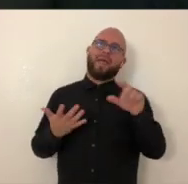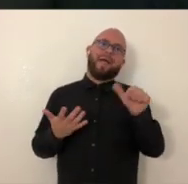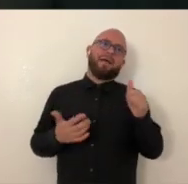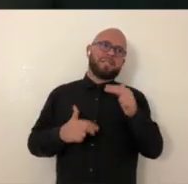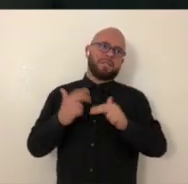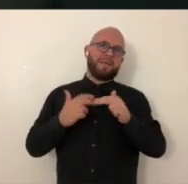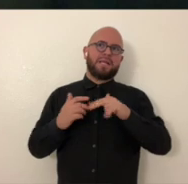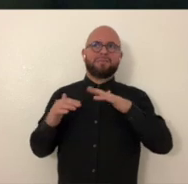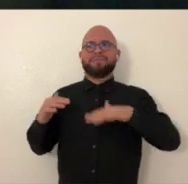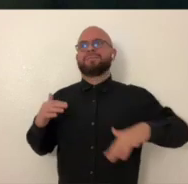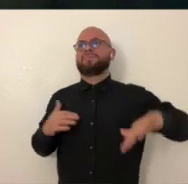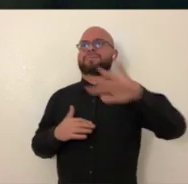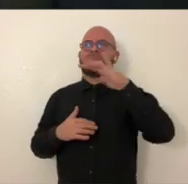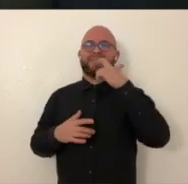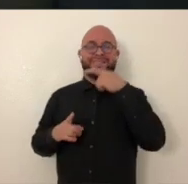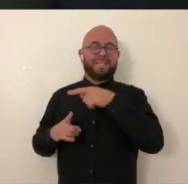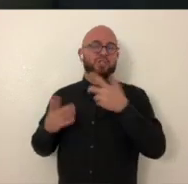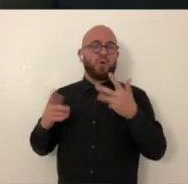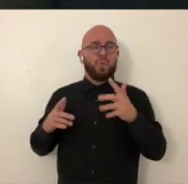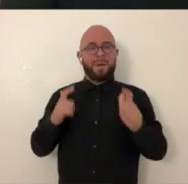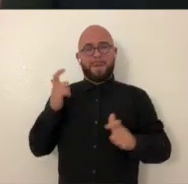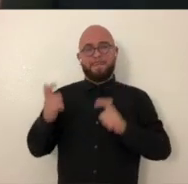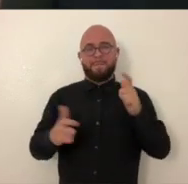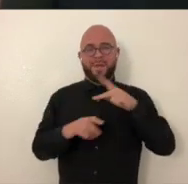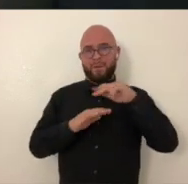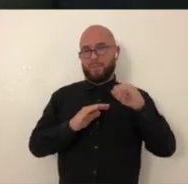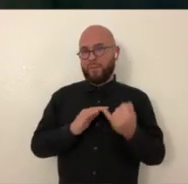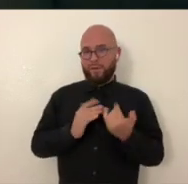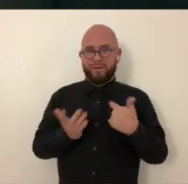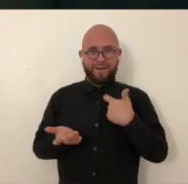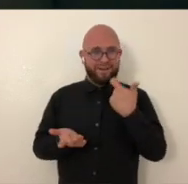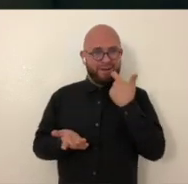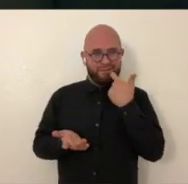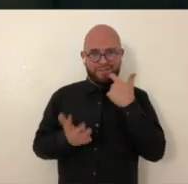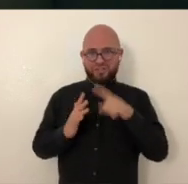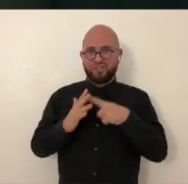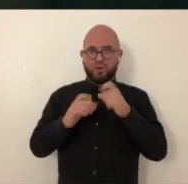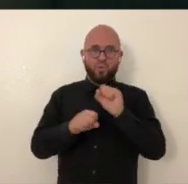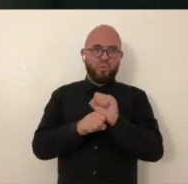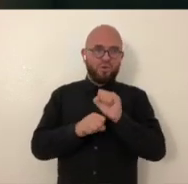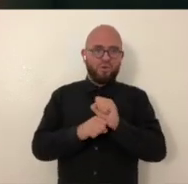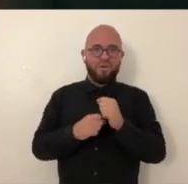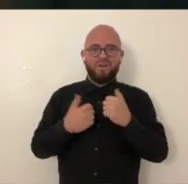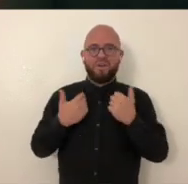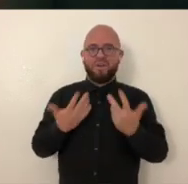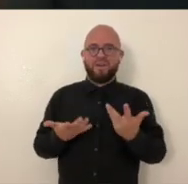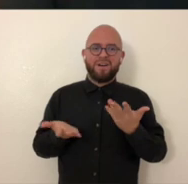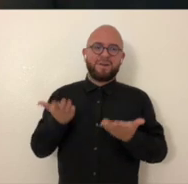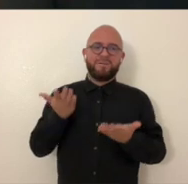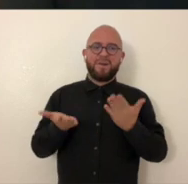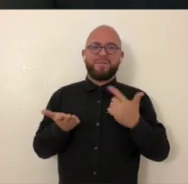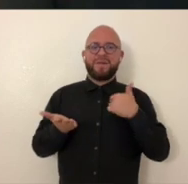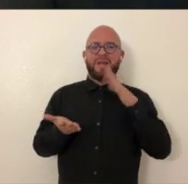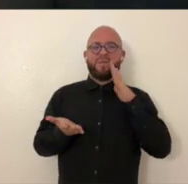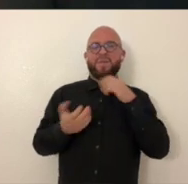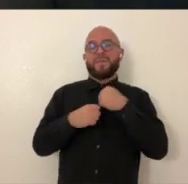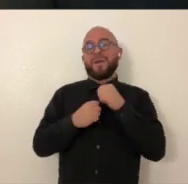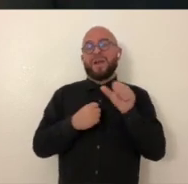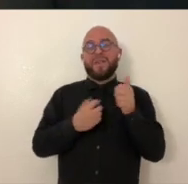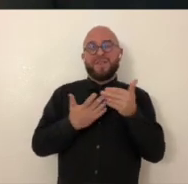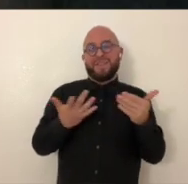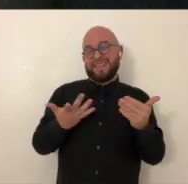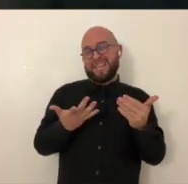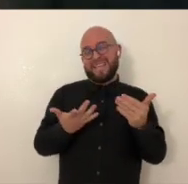to the point of building anything else. It's a very large project that I just started recently working on. You know, I might make,